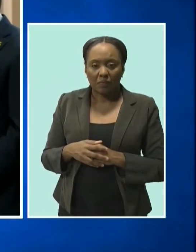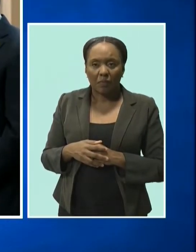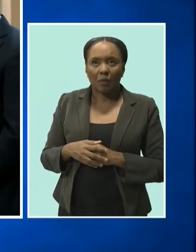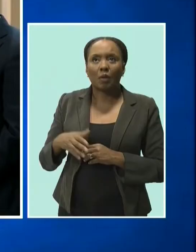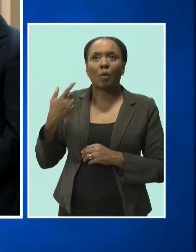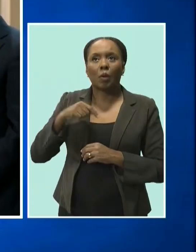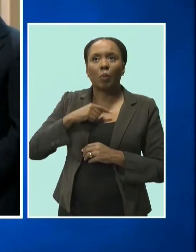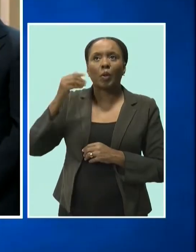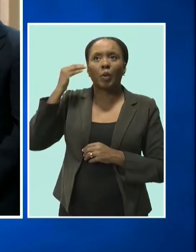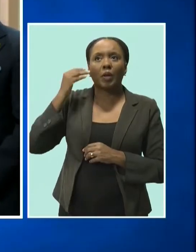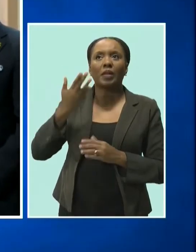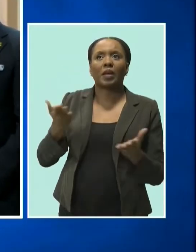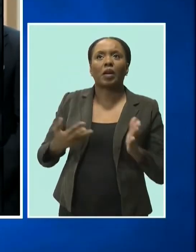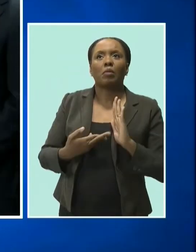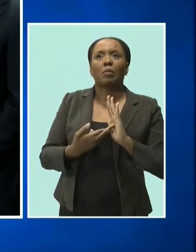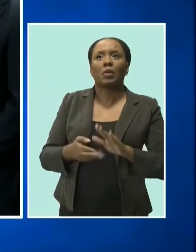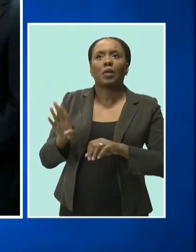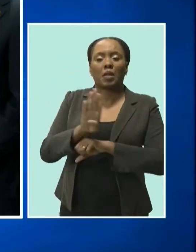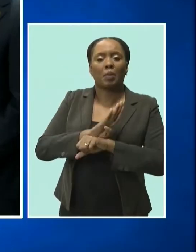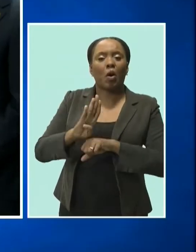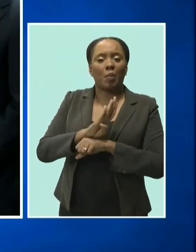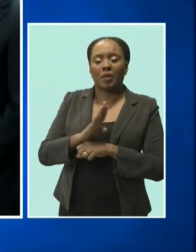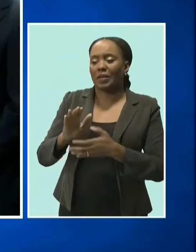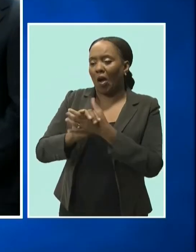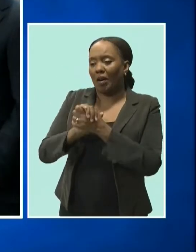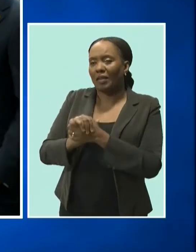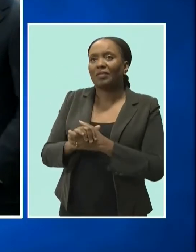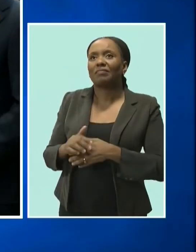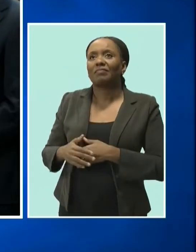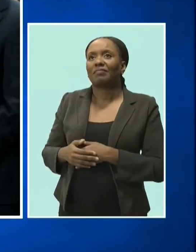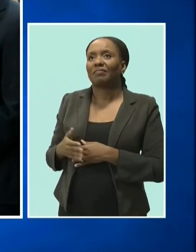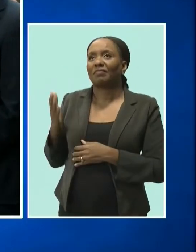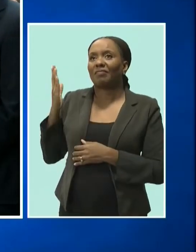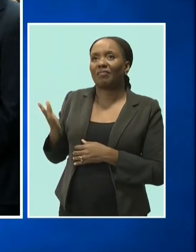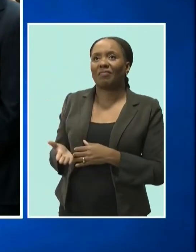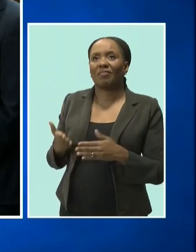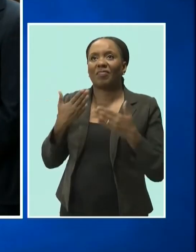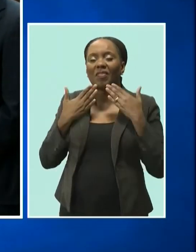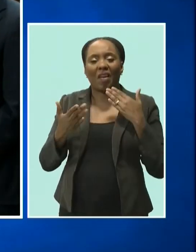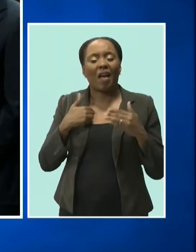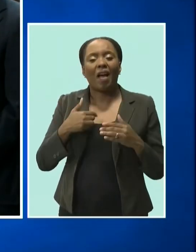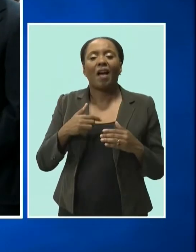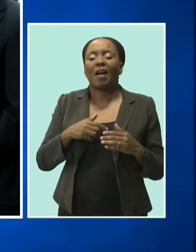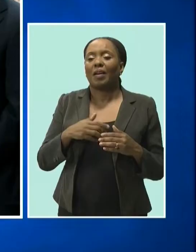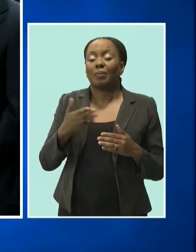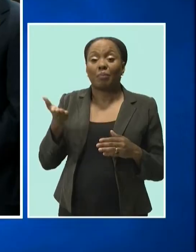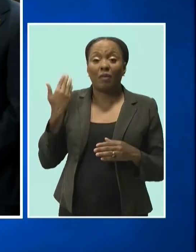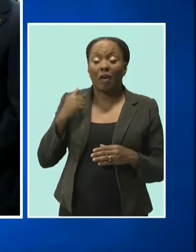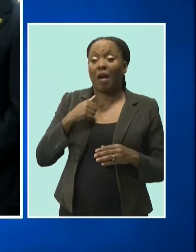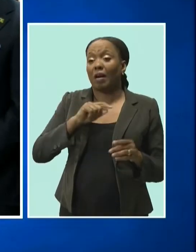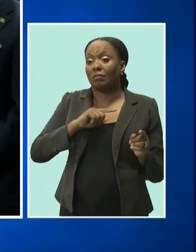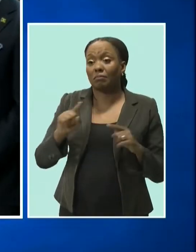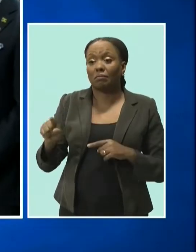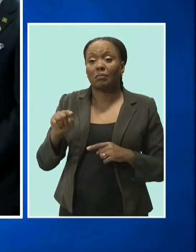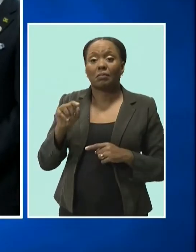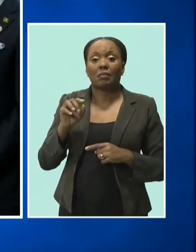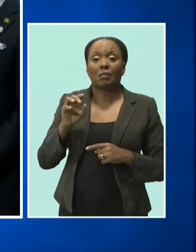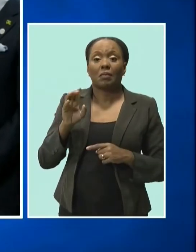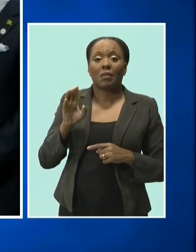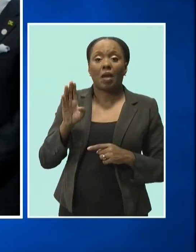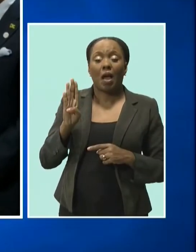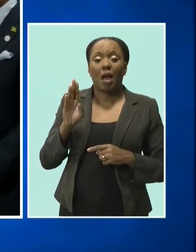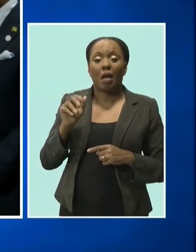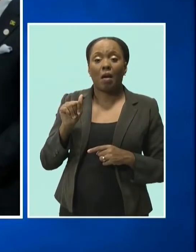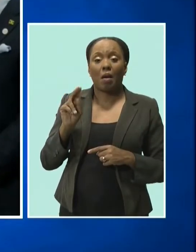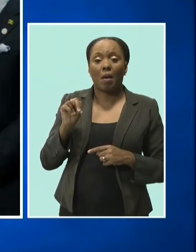flag. Congratulations. I was in Beijing and then I was in Bangkok and Barbados on the natural shores.